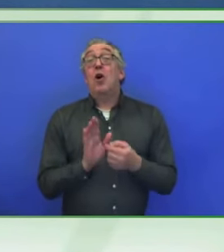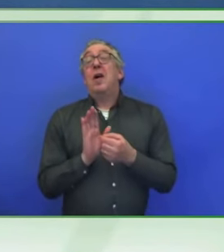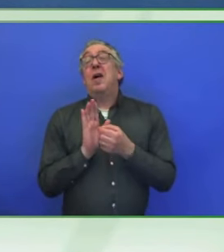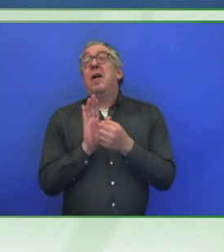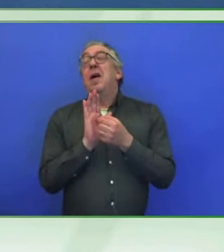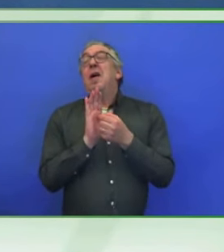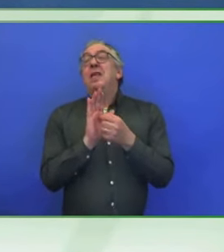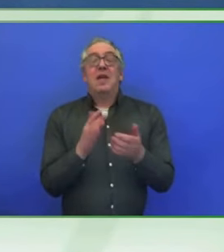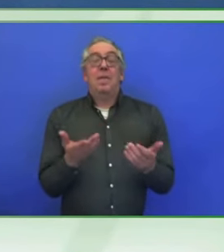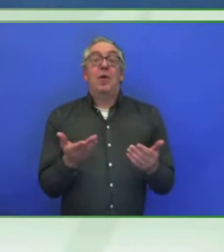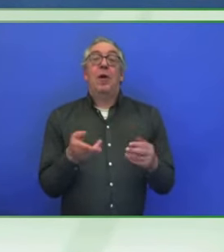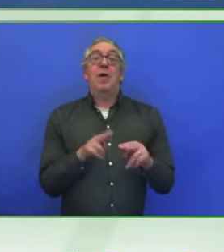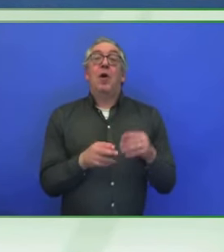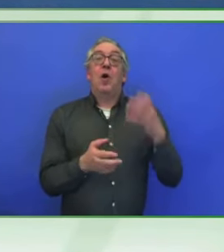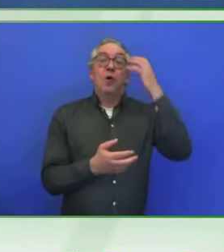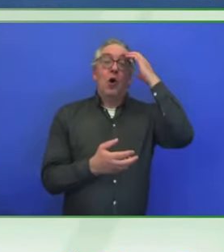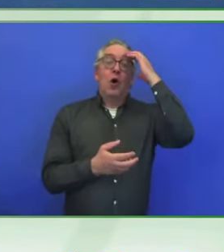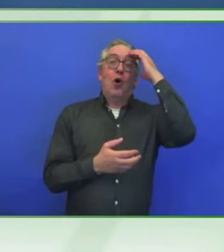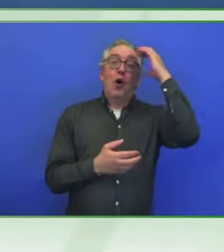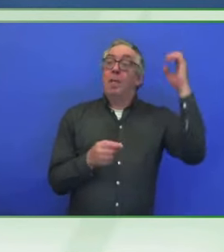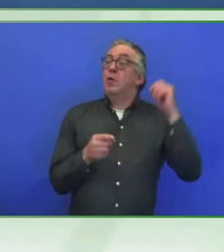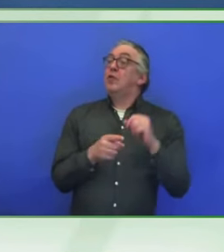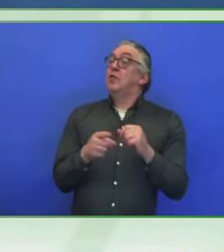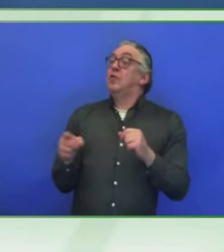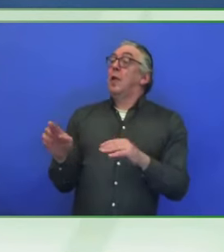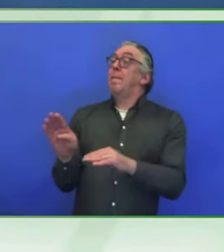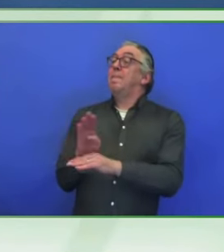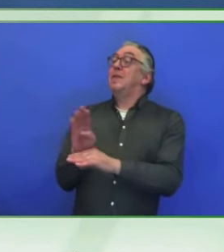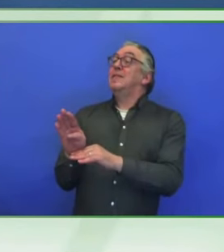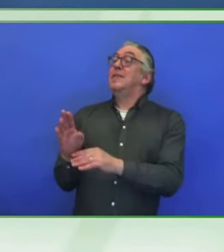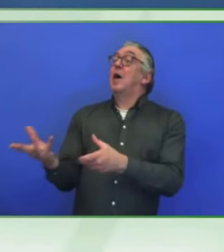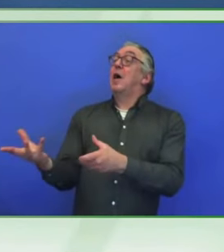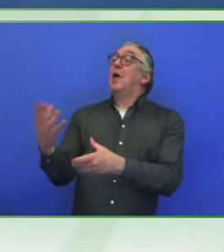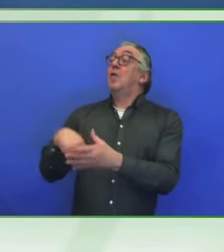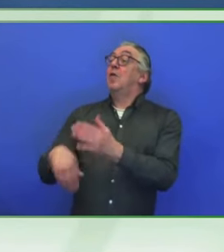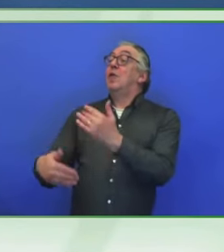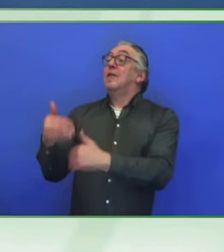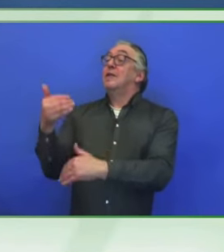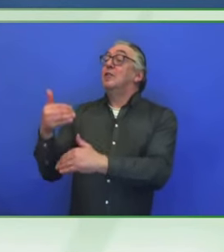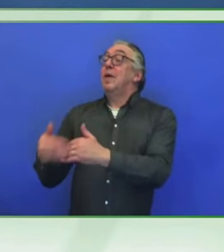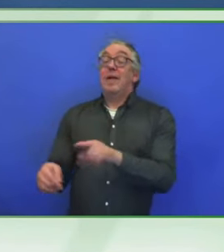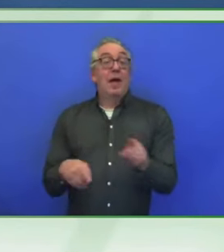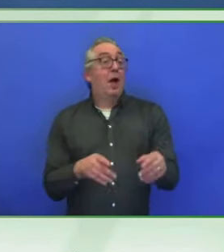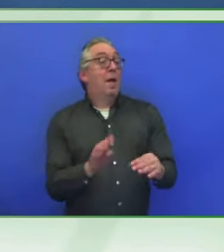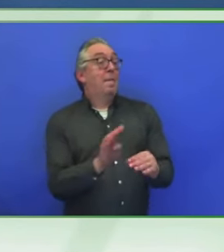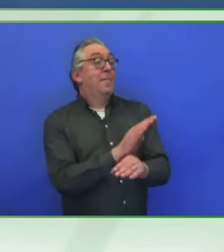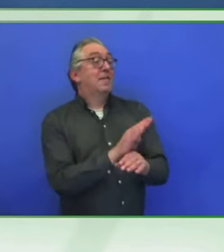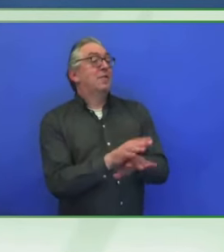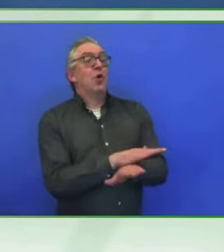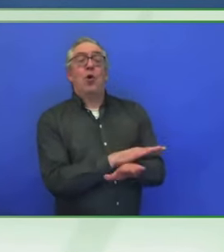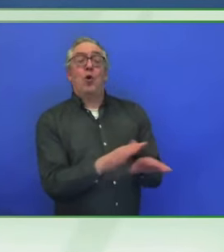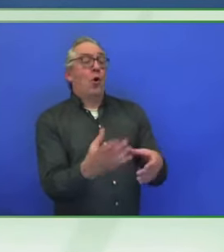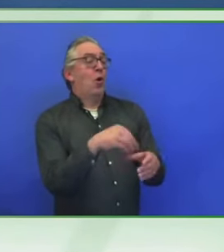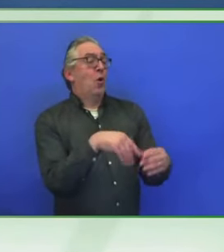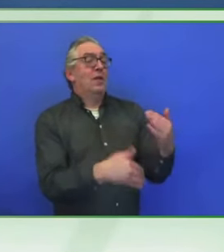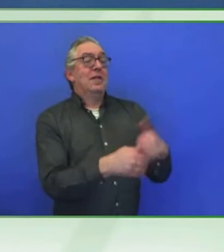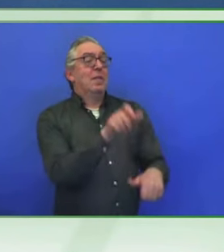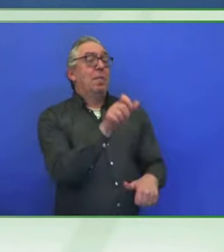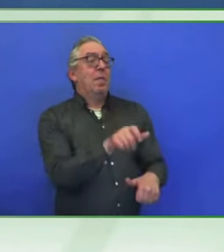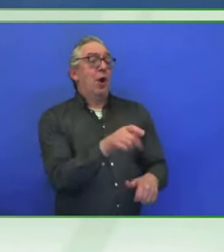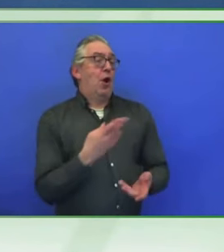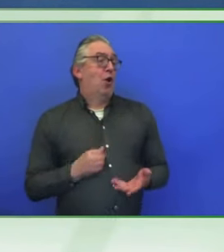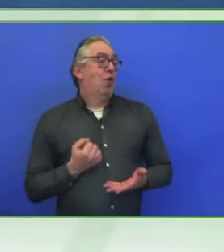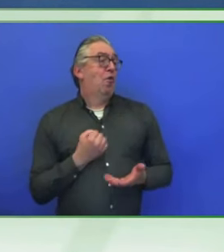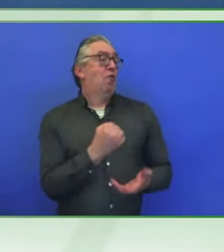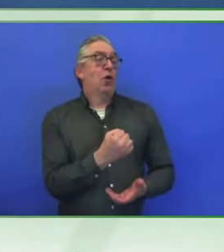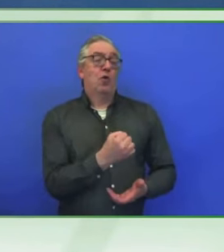which are disability inclusive. And then if the government is leading that, uh, uh, public